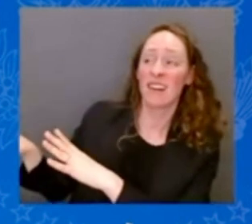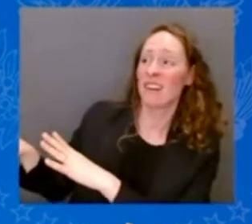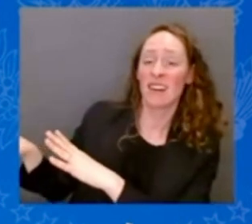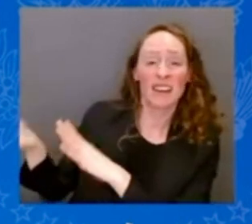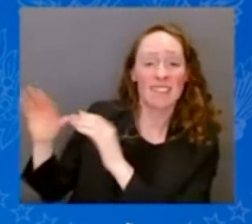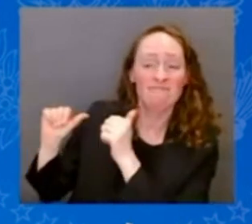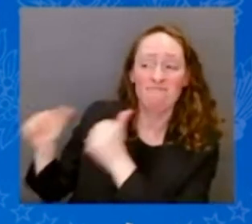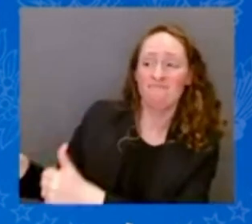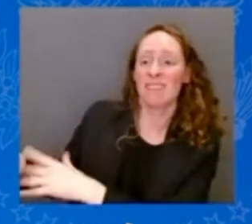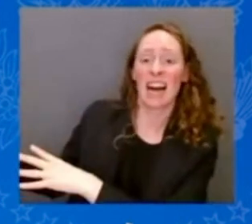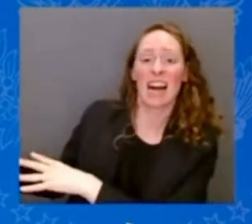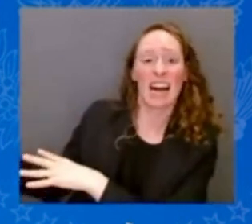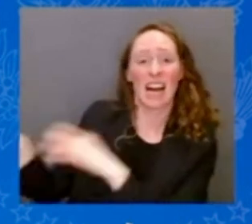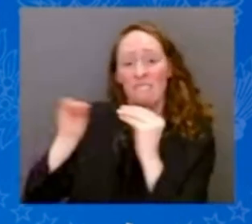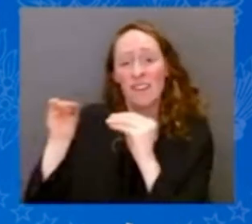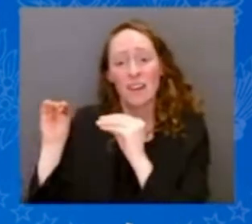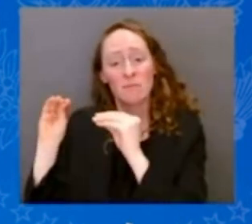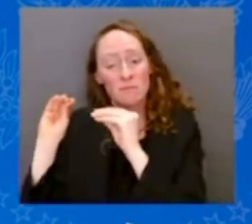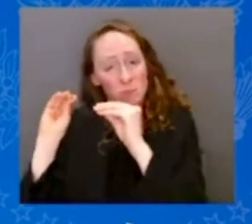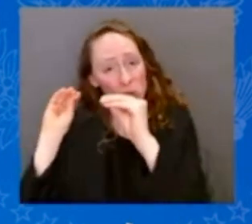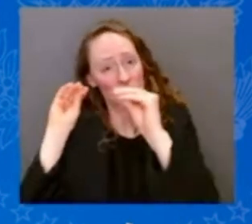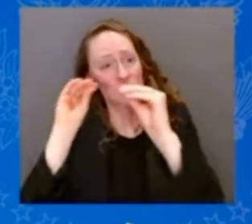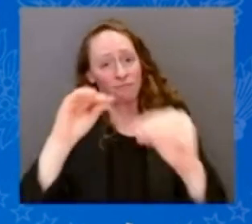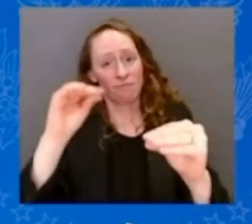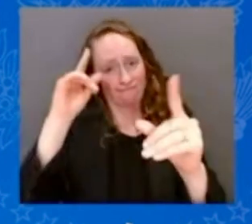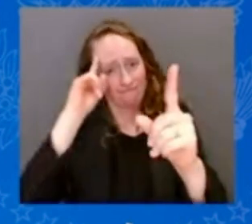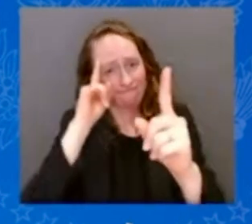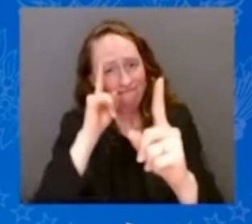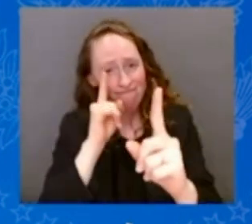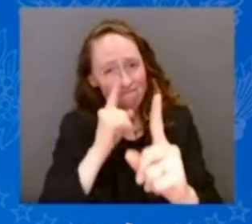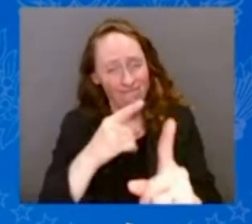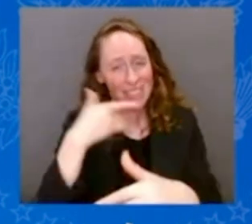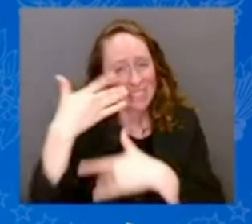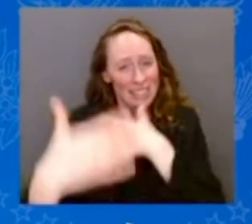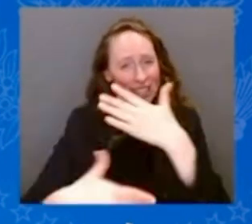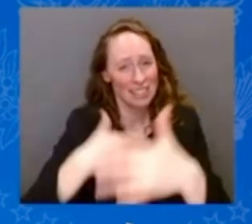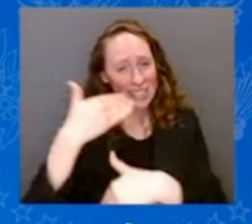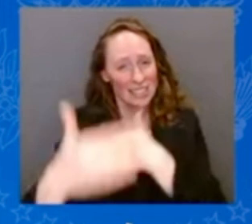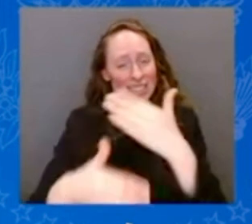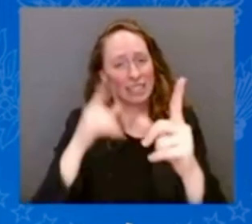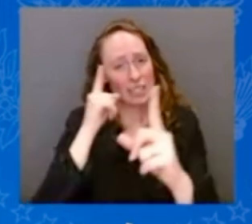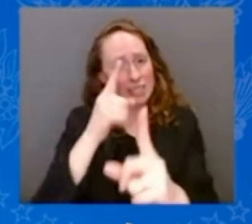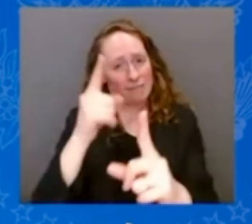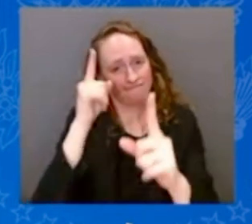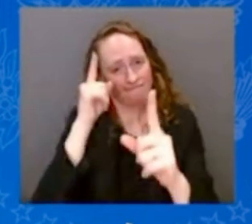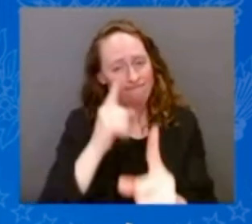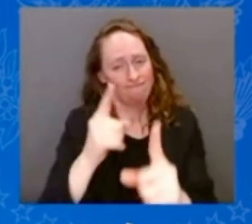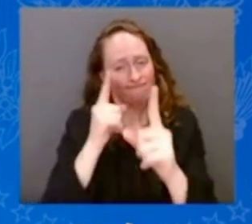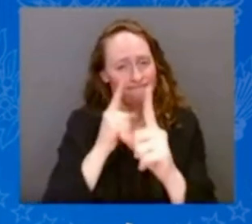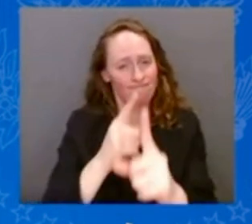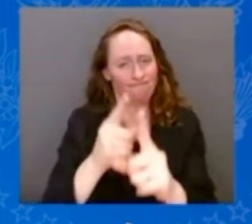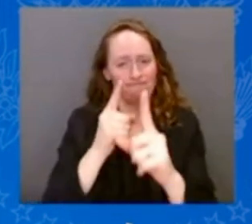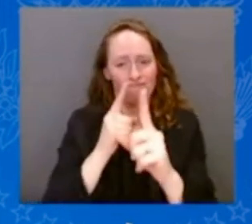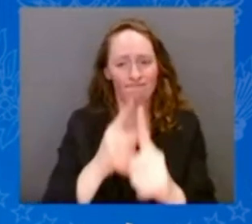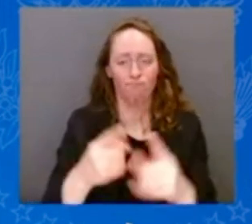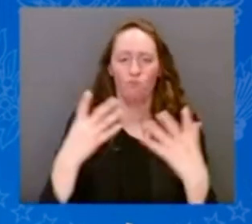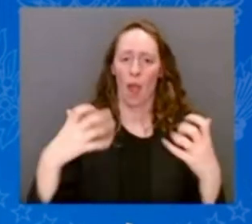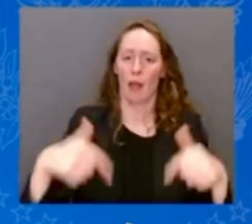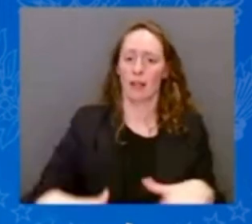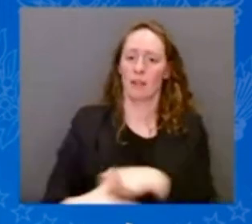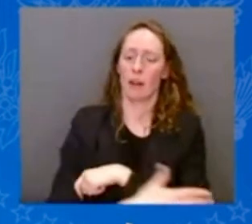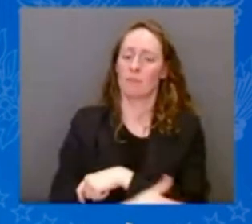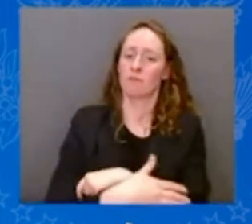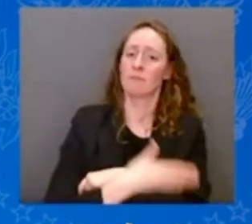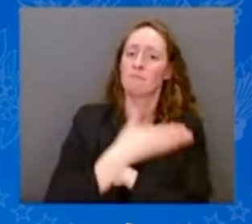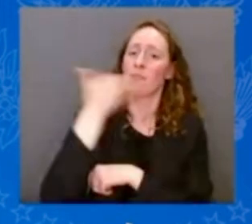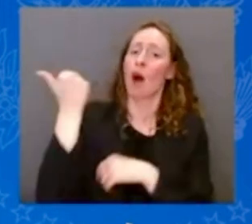generation after generation have strived to make our nation more free and more fair. And across our country have framed the flame